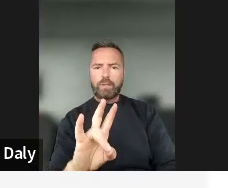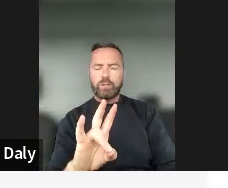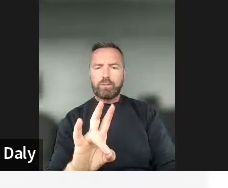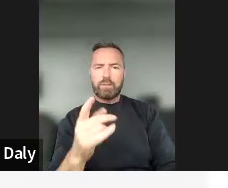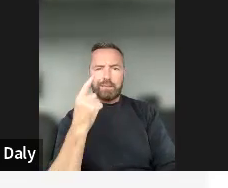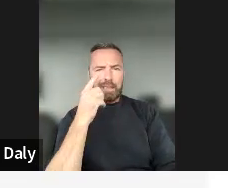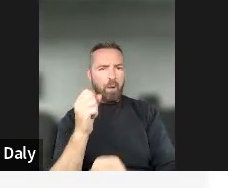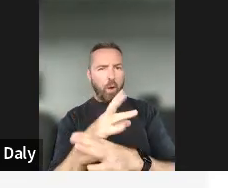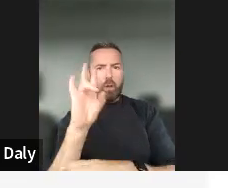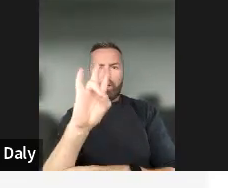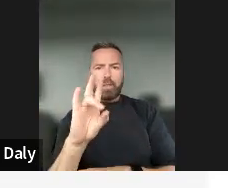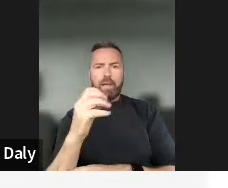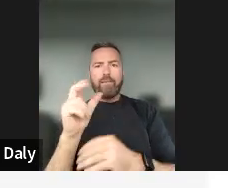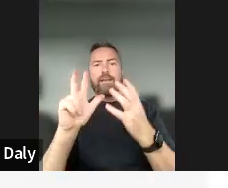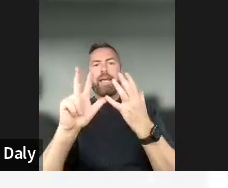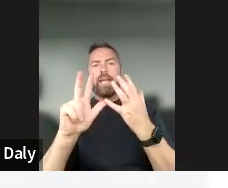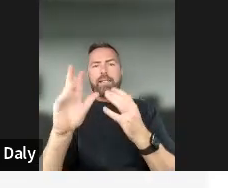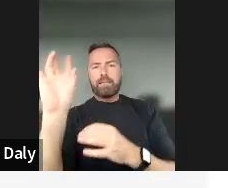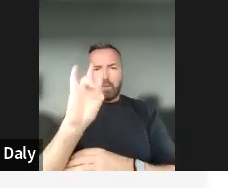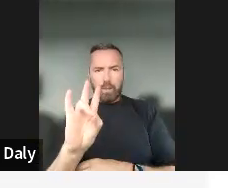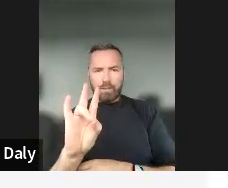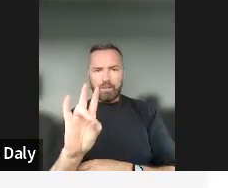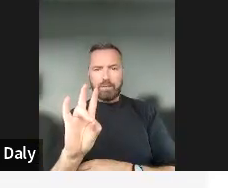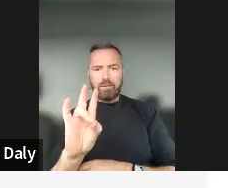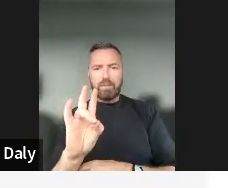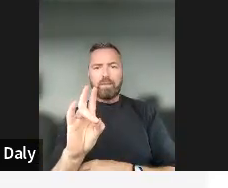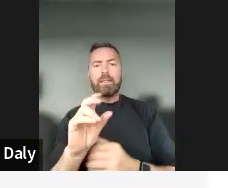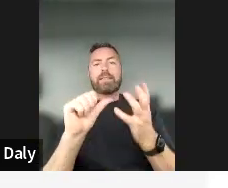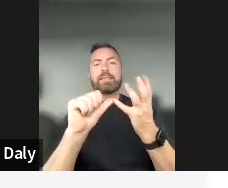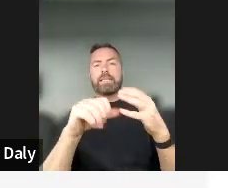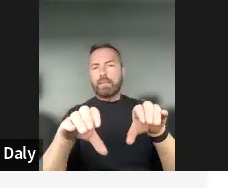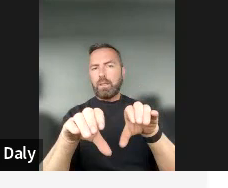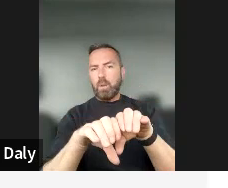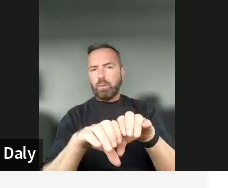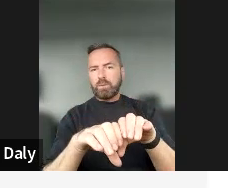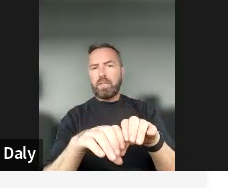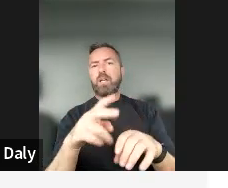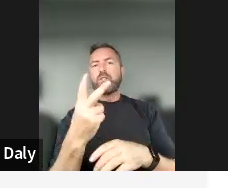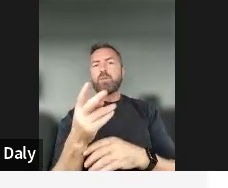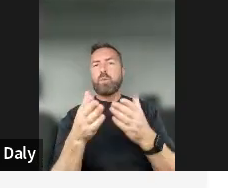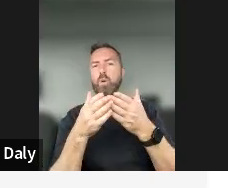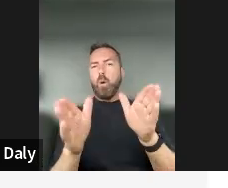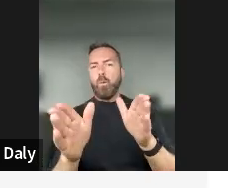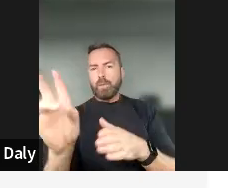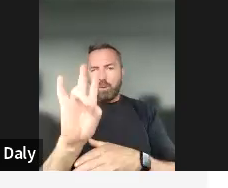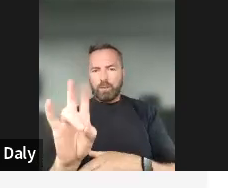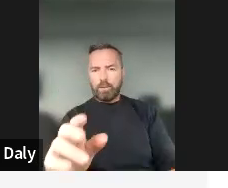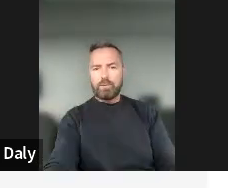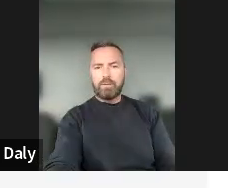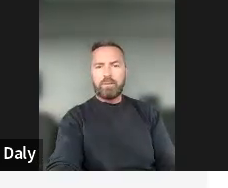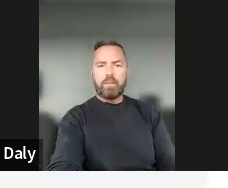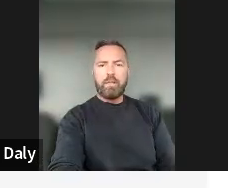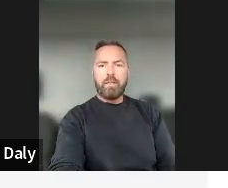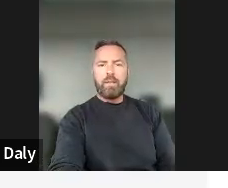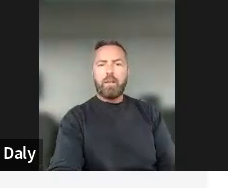You'll see that there are eight of them, six of them are closed session questions, and two of them are open. And we will just give you